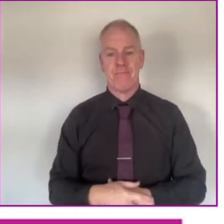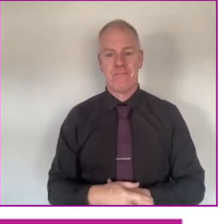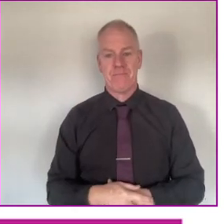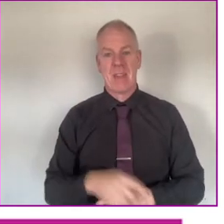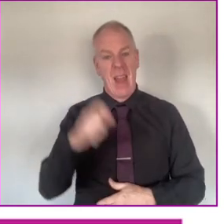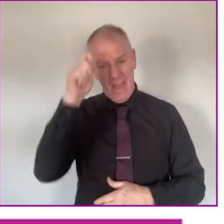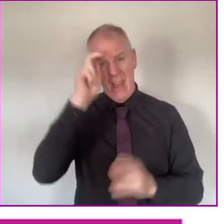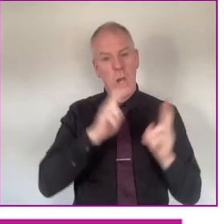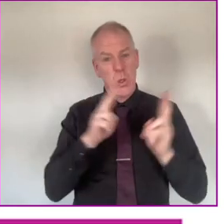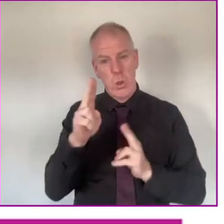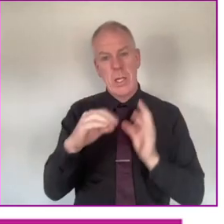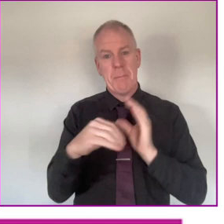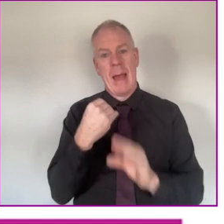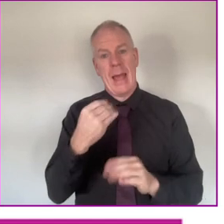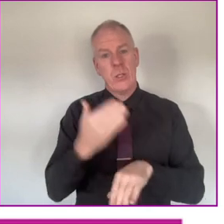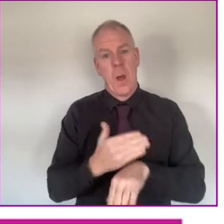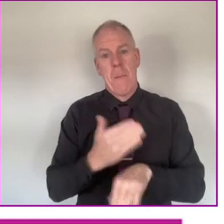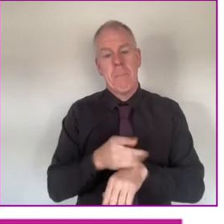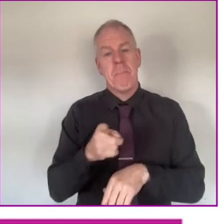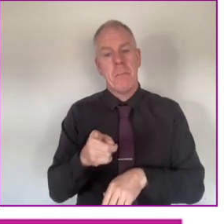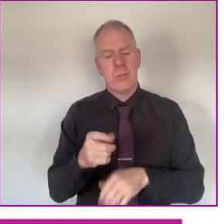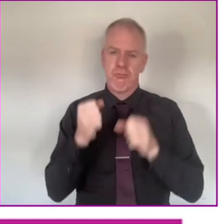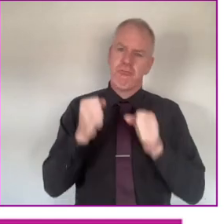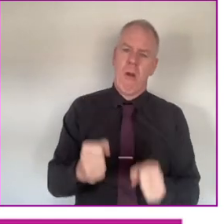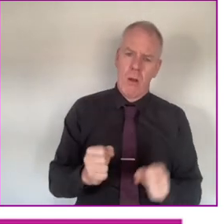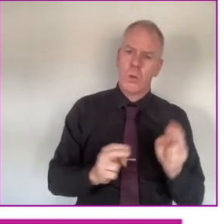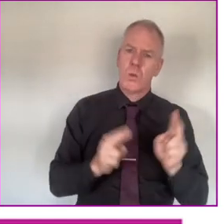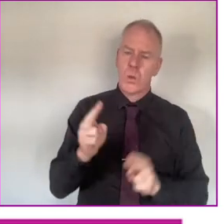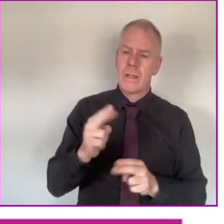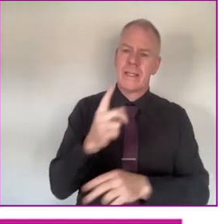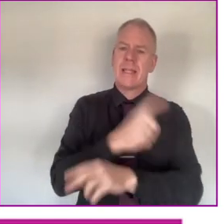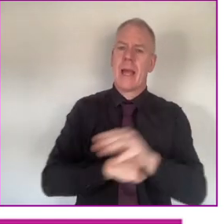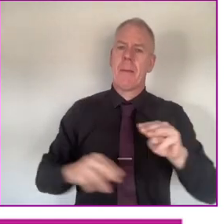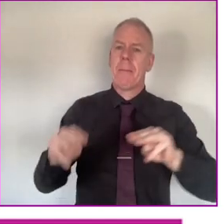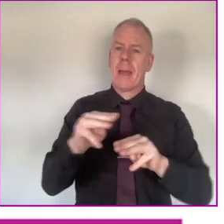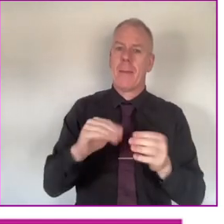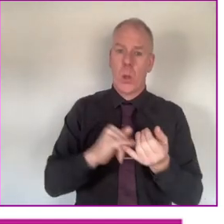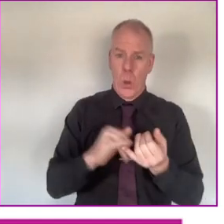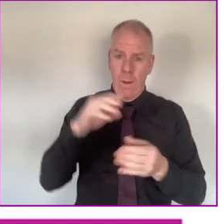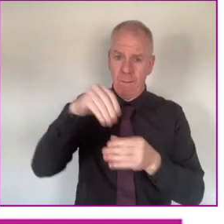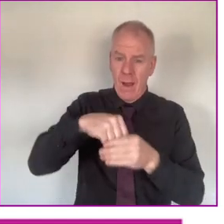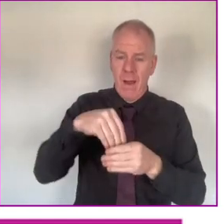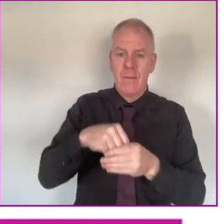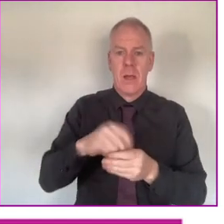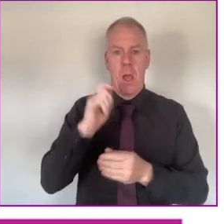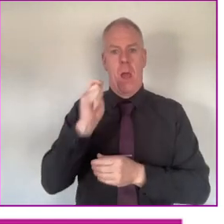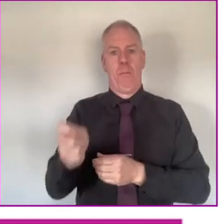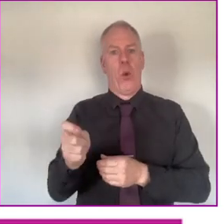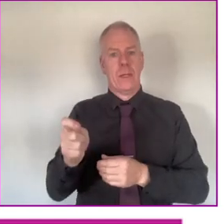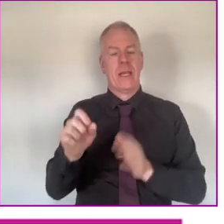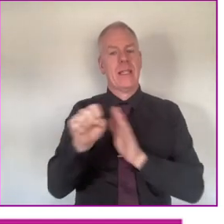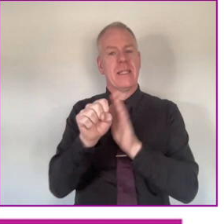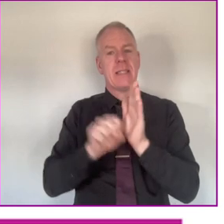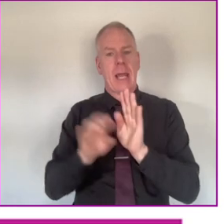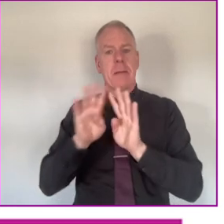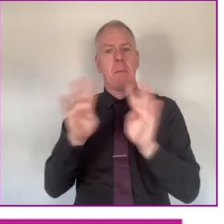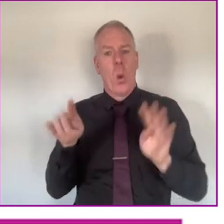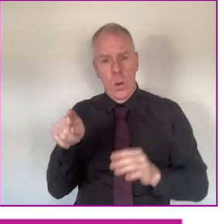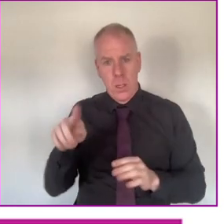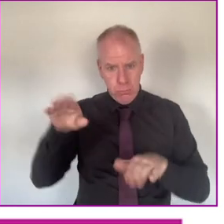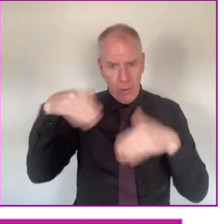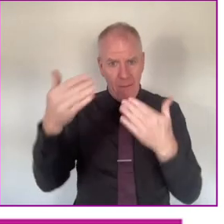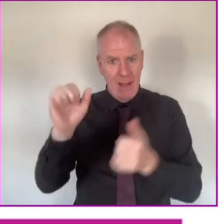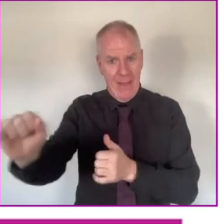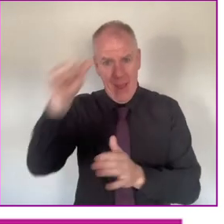And I think they should be paid. And I think very strongly that disabled people who are being appointed to state